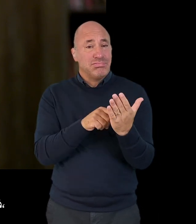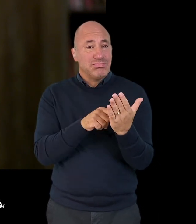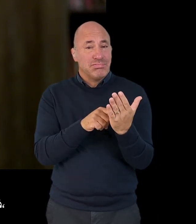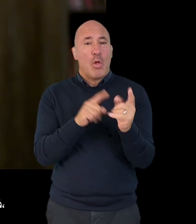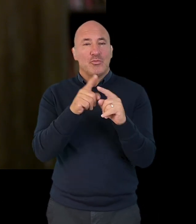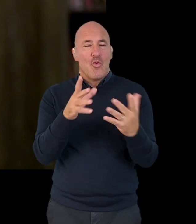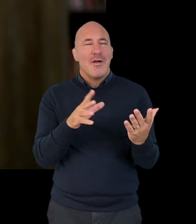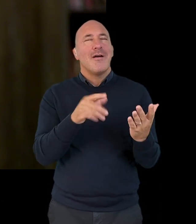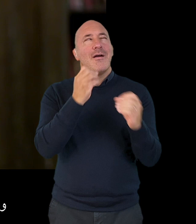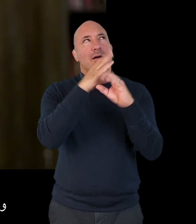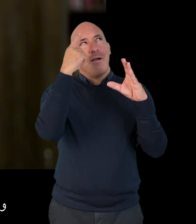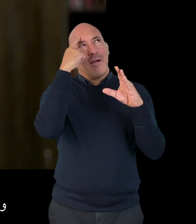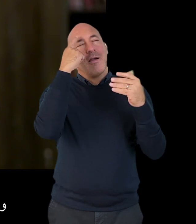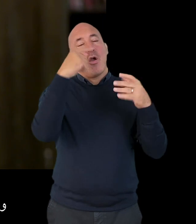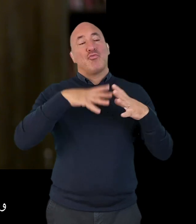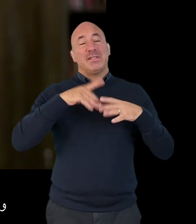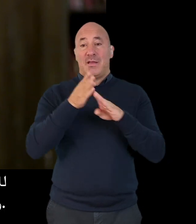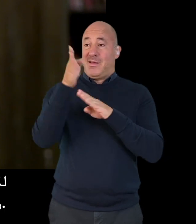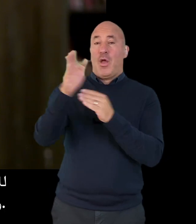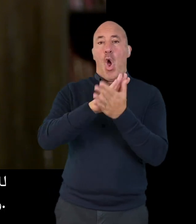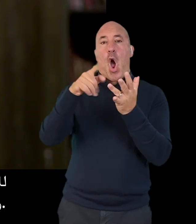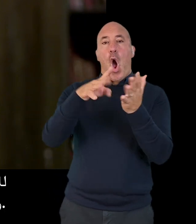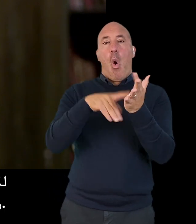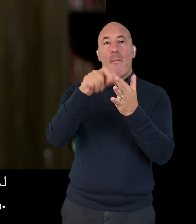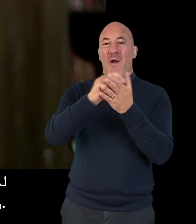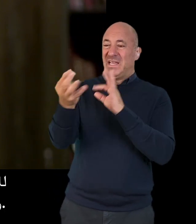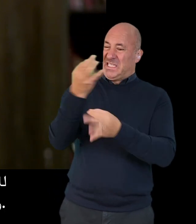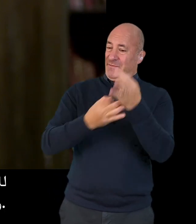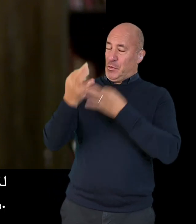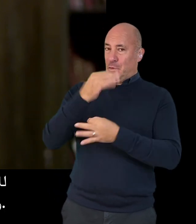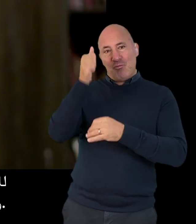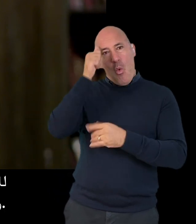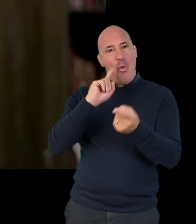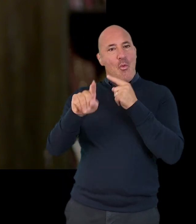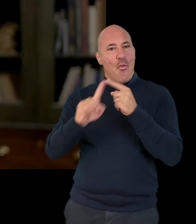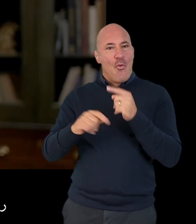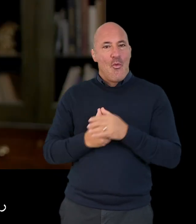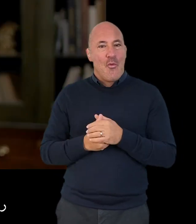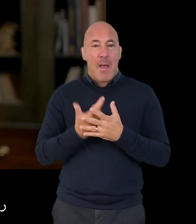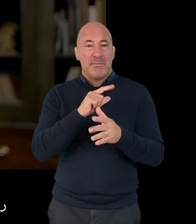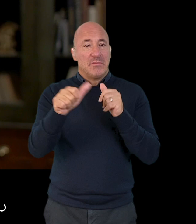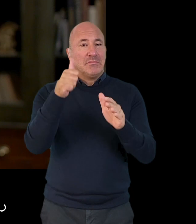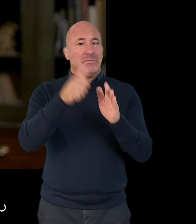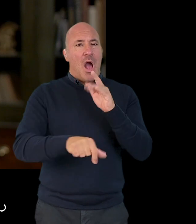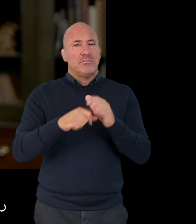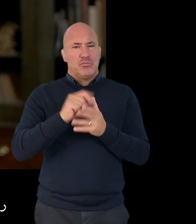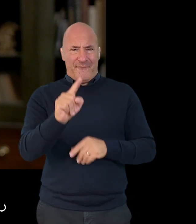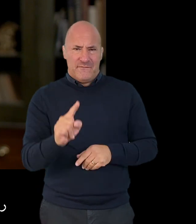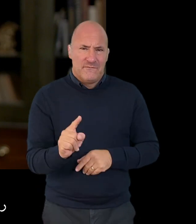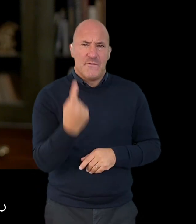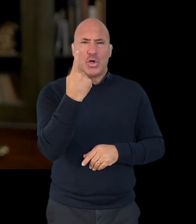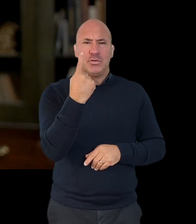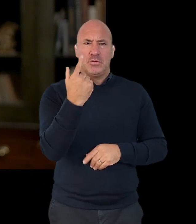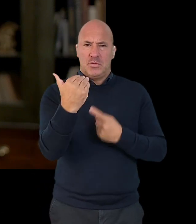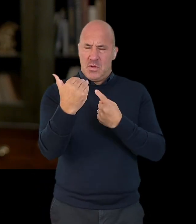statement and they'll help you to prepare for what questions the Home Office might ask you. So perhaps the starting place might